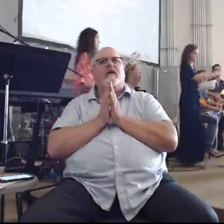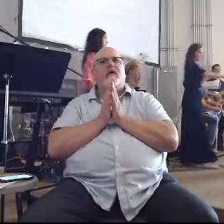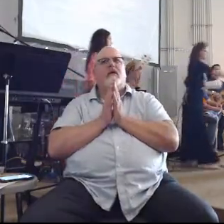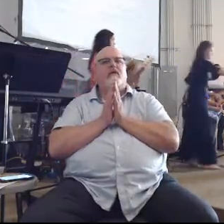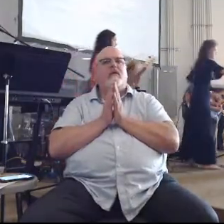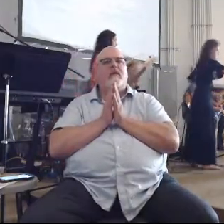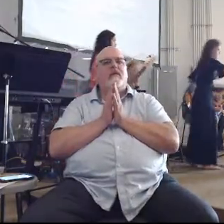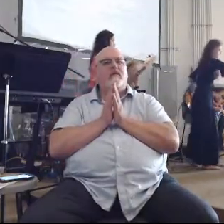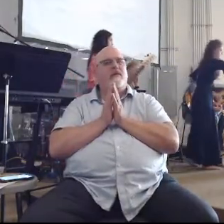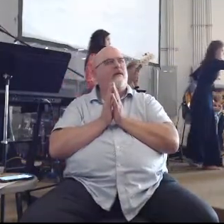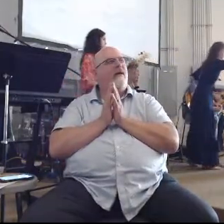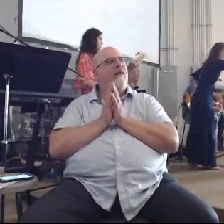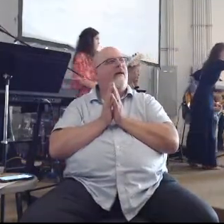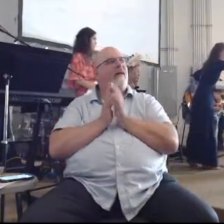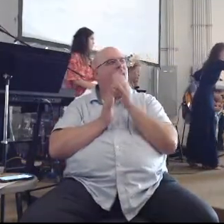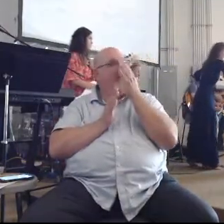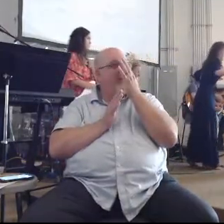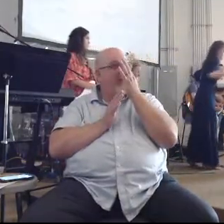Just use